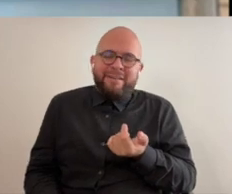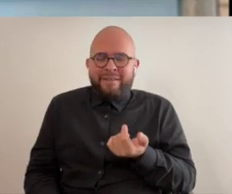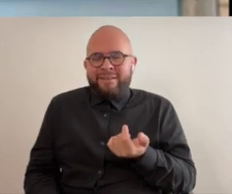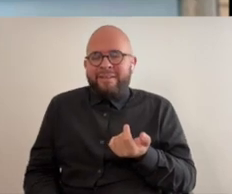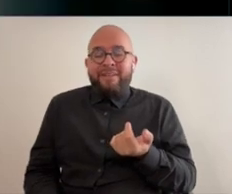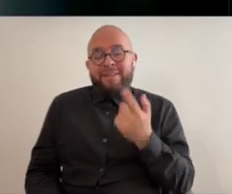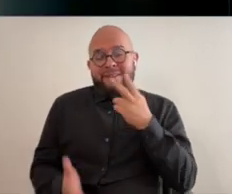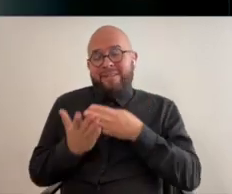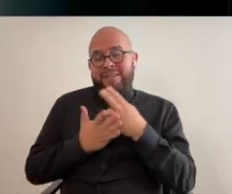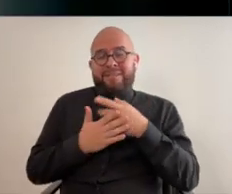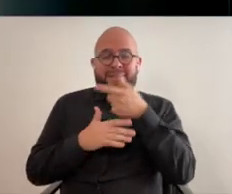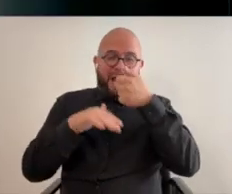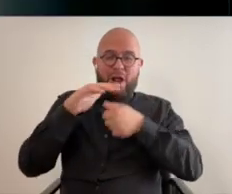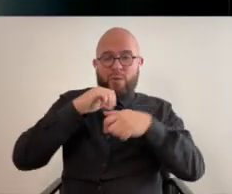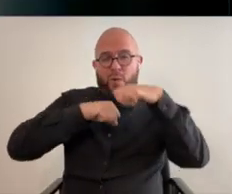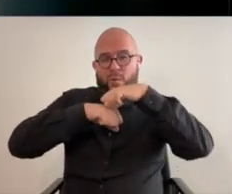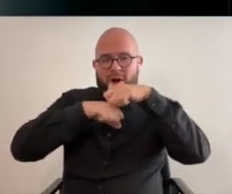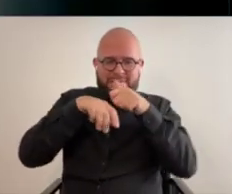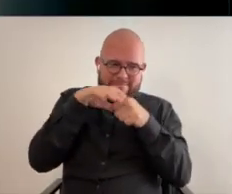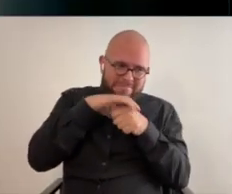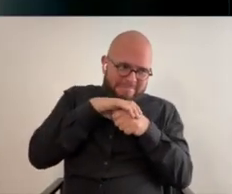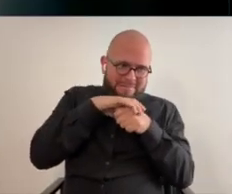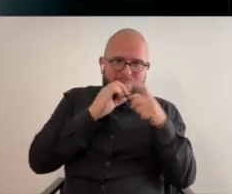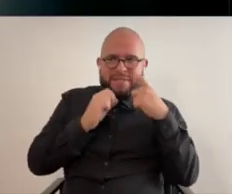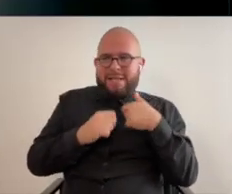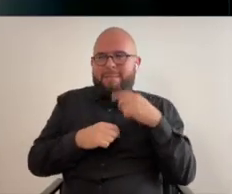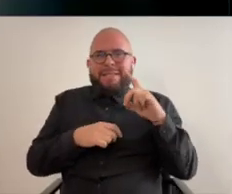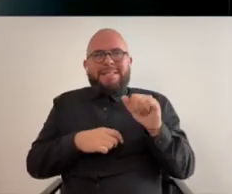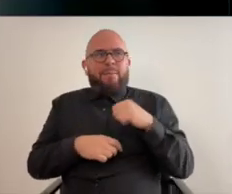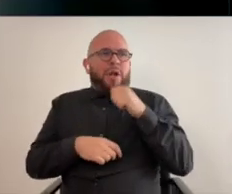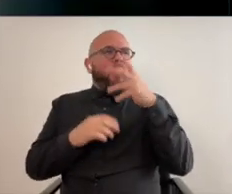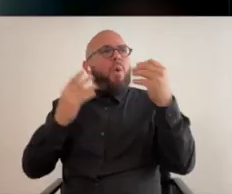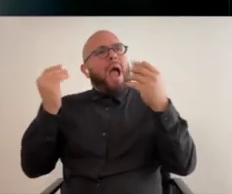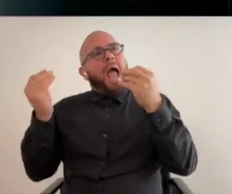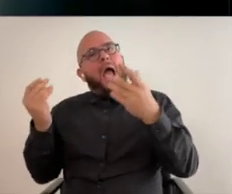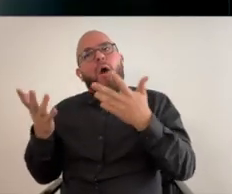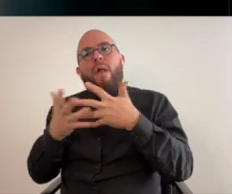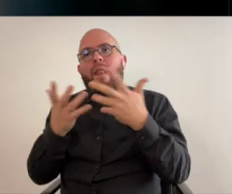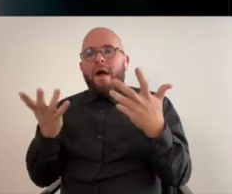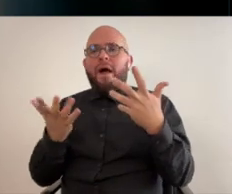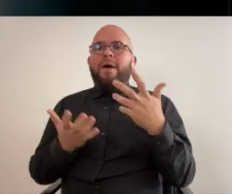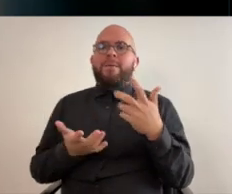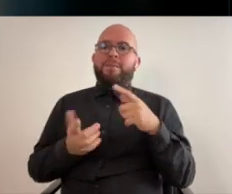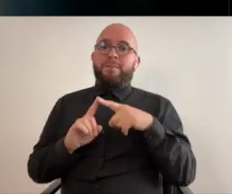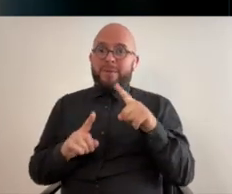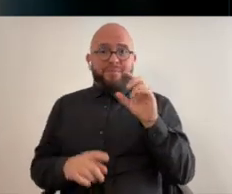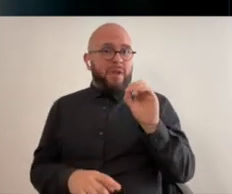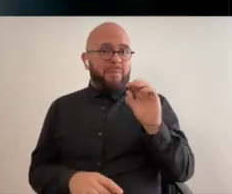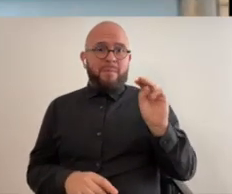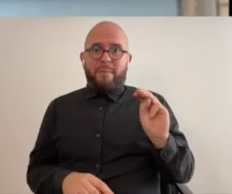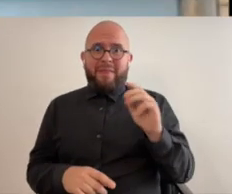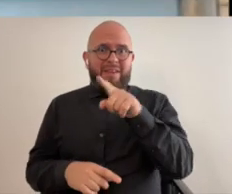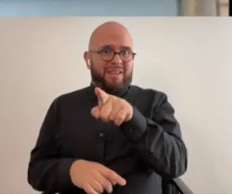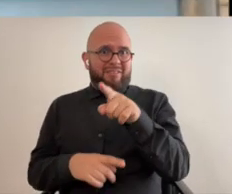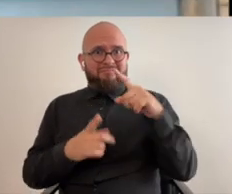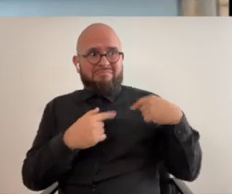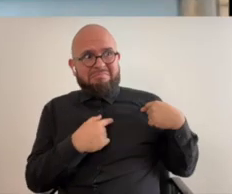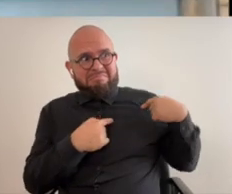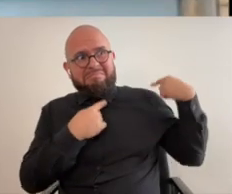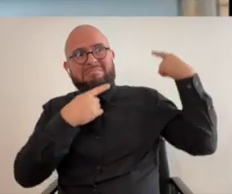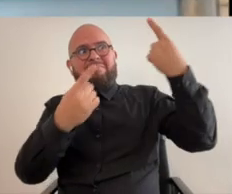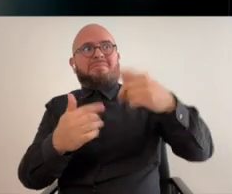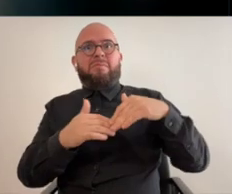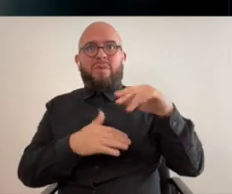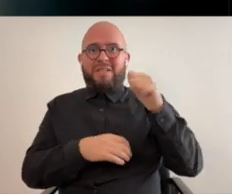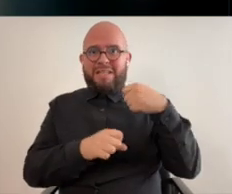and well i i've been kind of under a rock because of being disabled and not getting out much so even when popular mobility